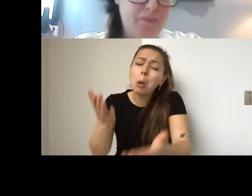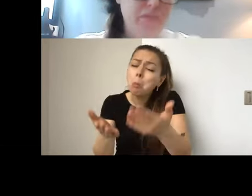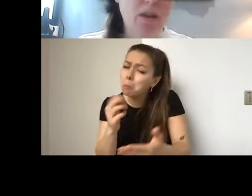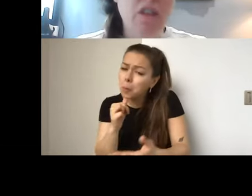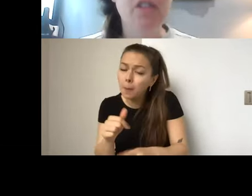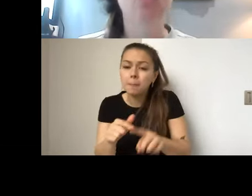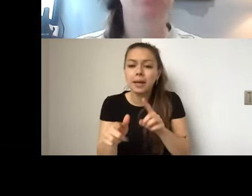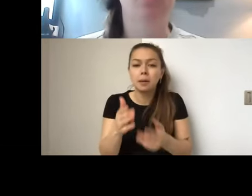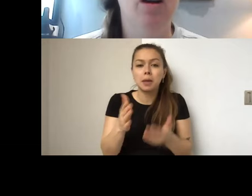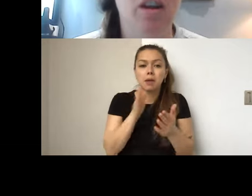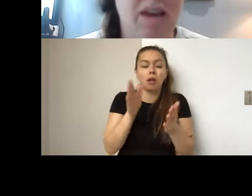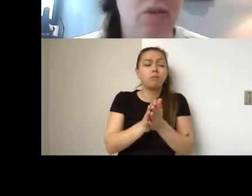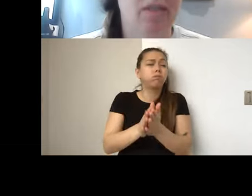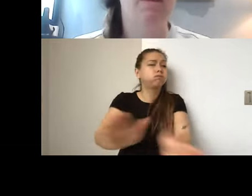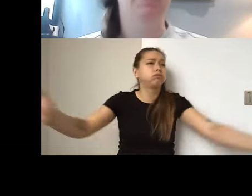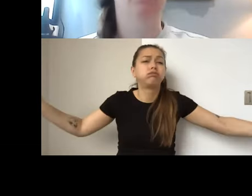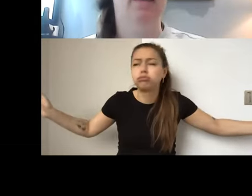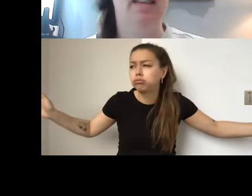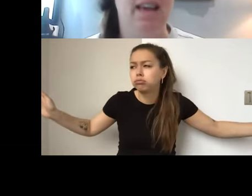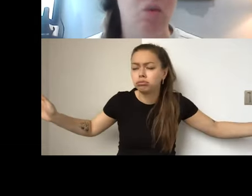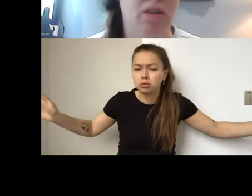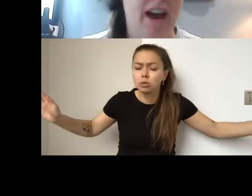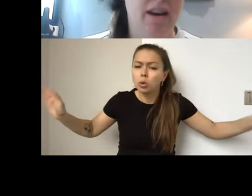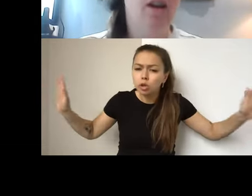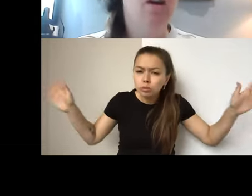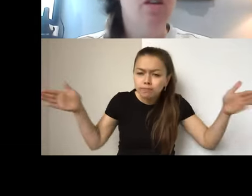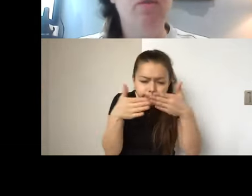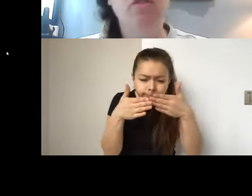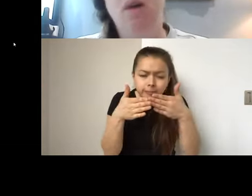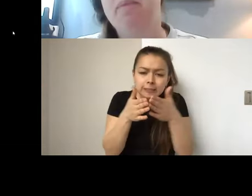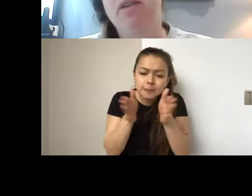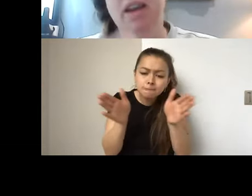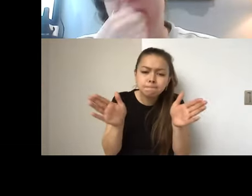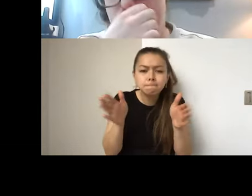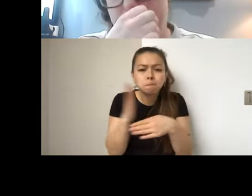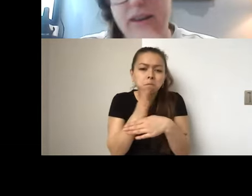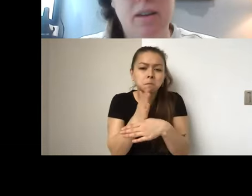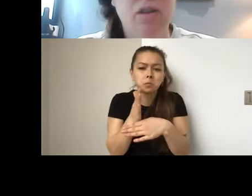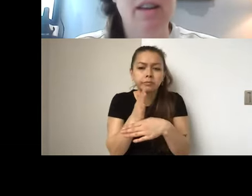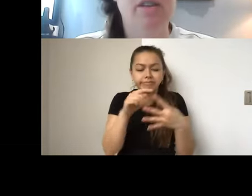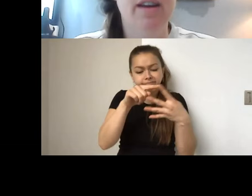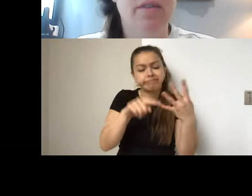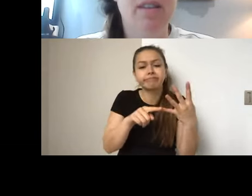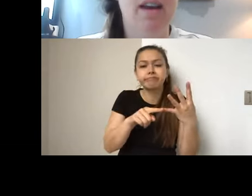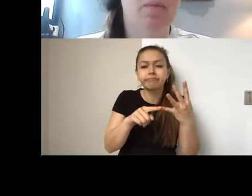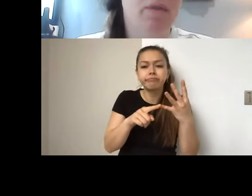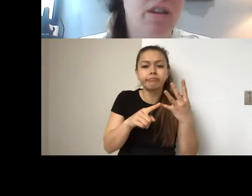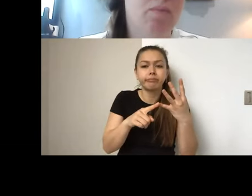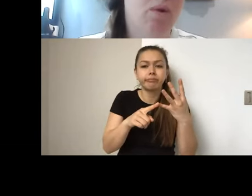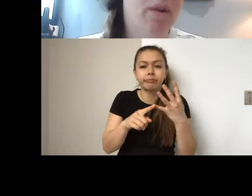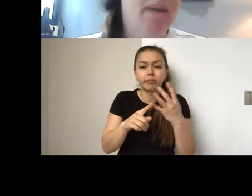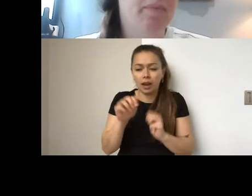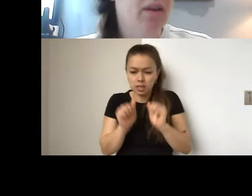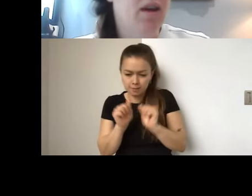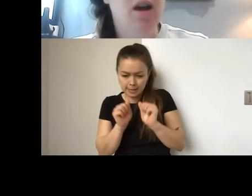broad that the students are not going to be able to meaningfully engage with that. Those are the primary areas and criteria of assessment for